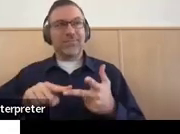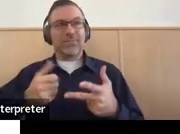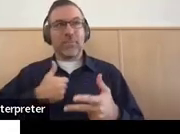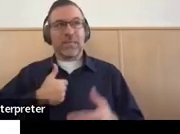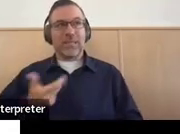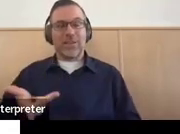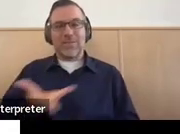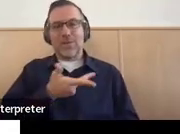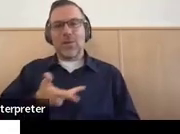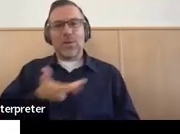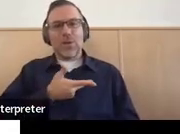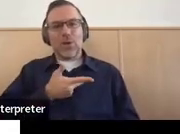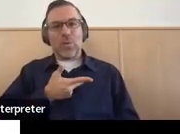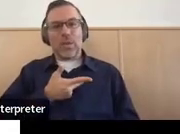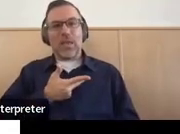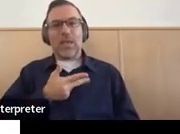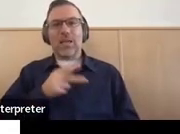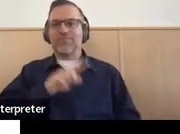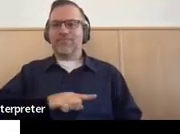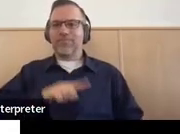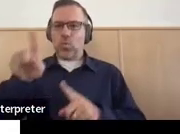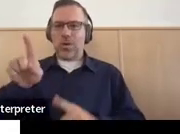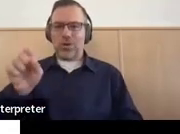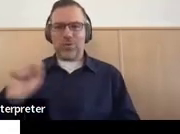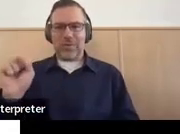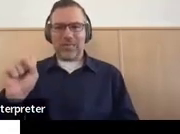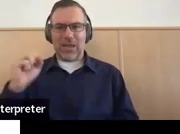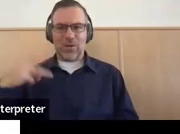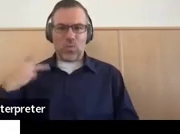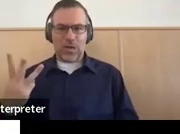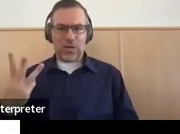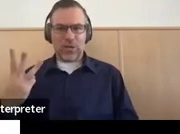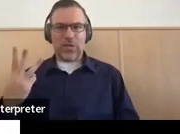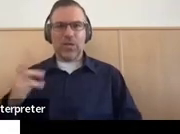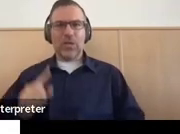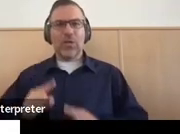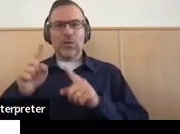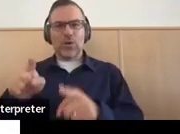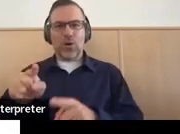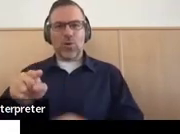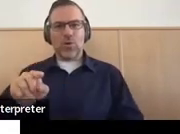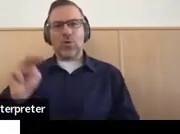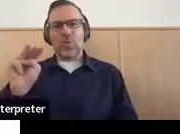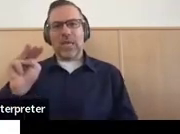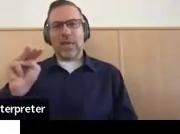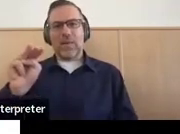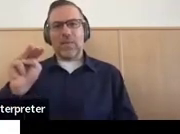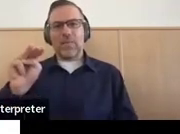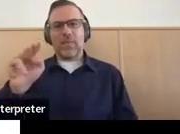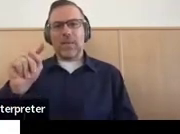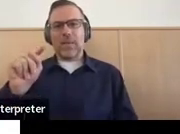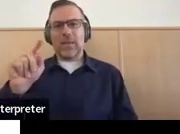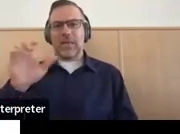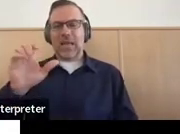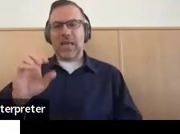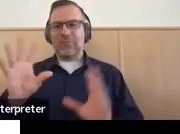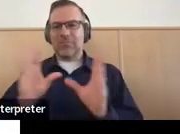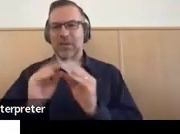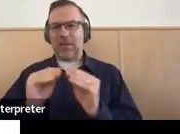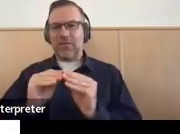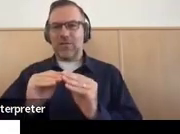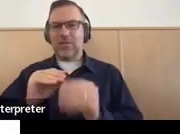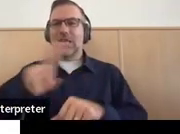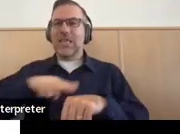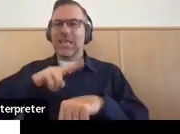to go to Seattle to an NTACT conference. And NTACT is the National Technical